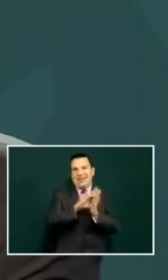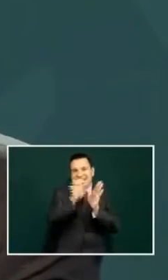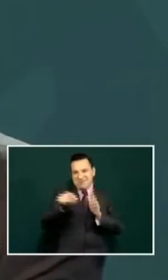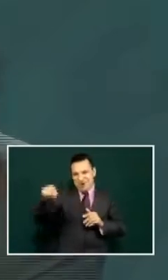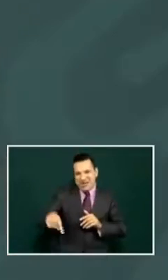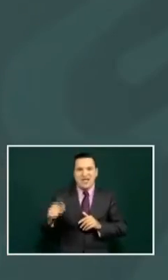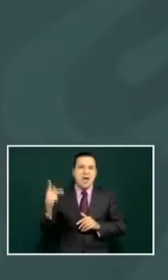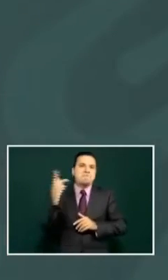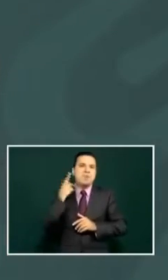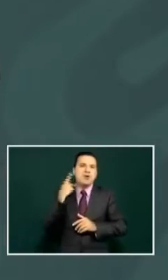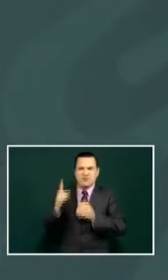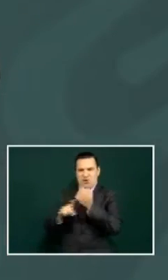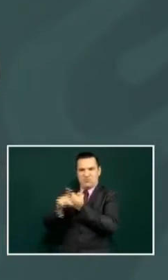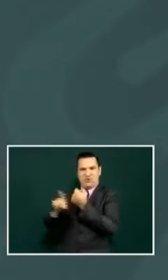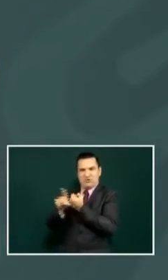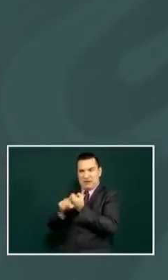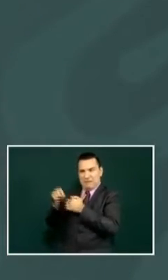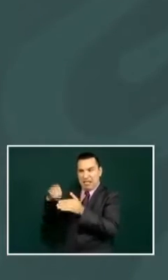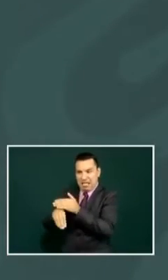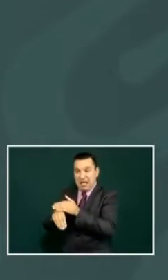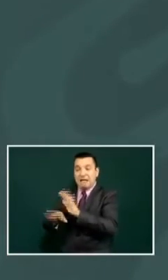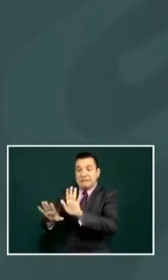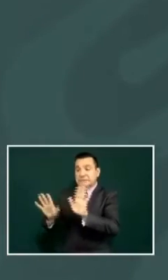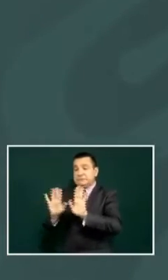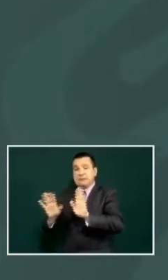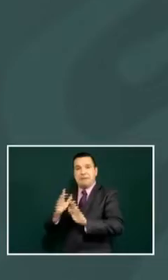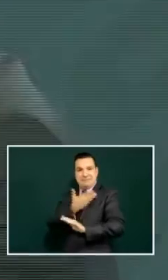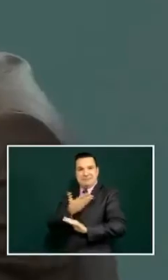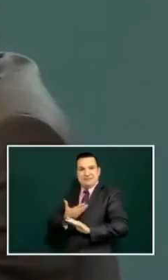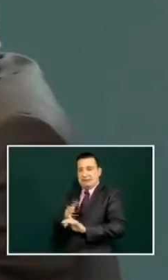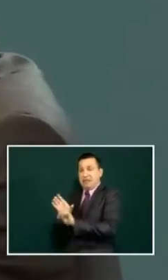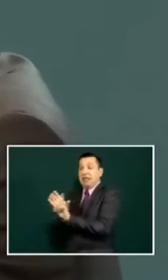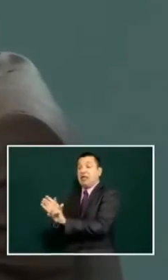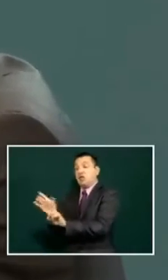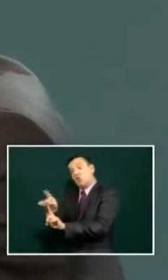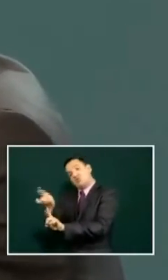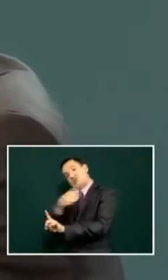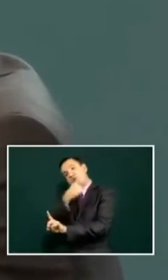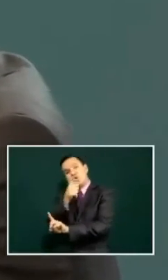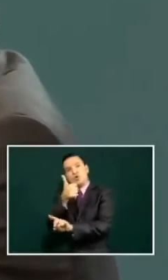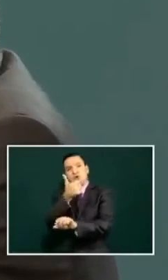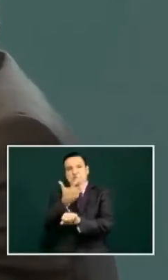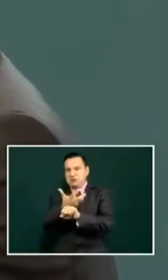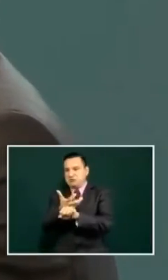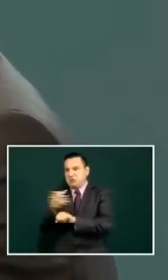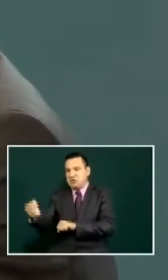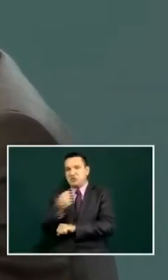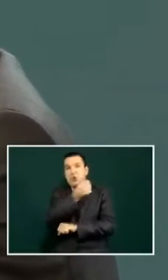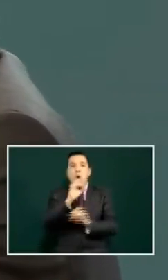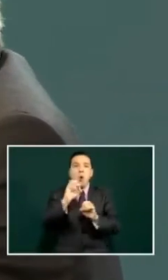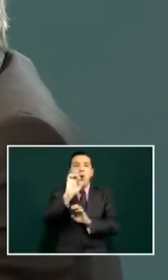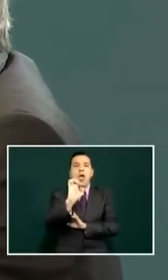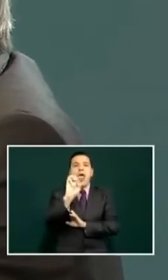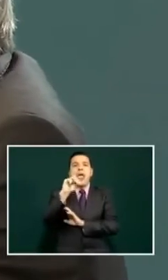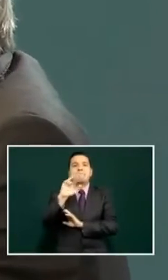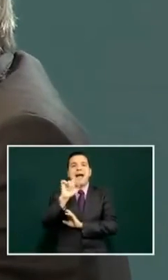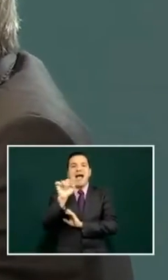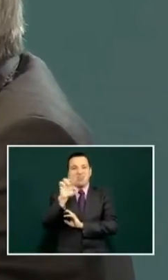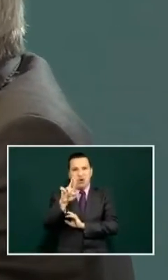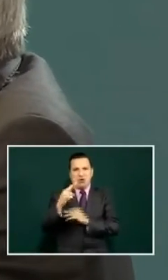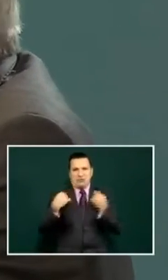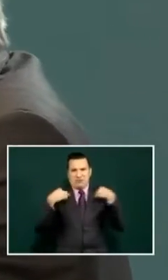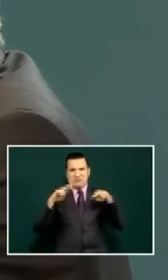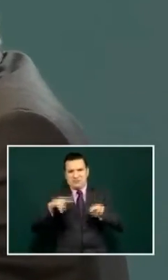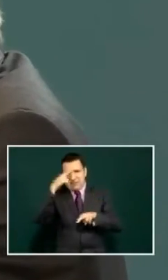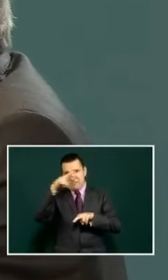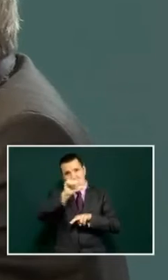if a politician had a bad day they would send them to a consulate or an embassy but